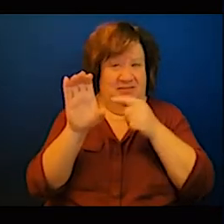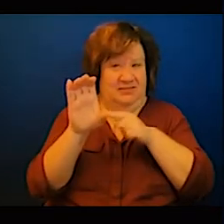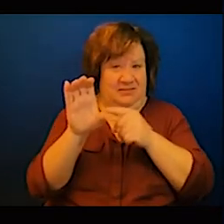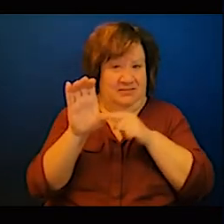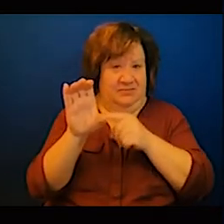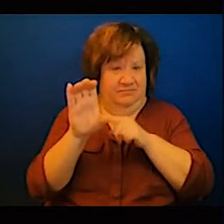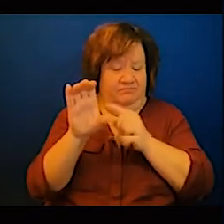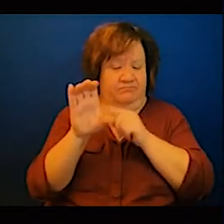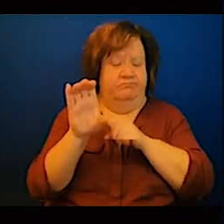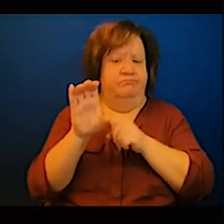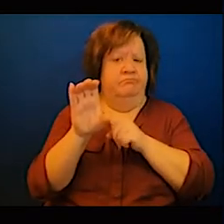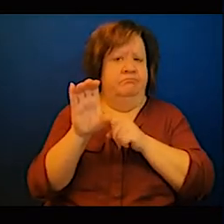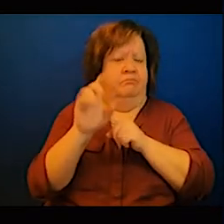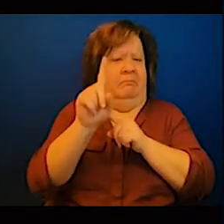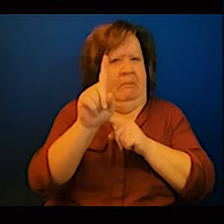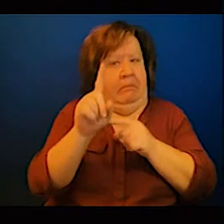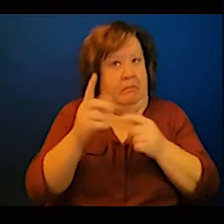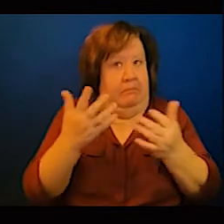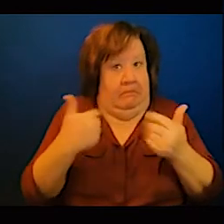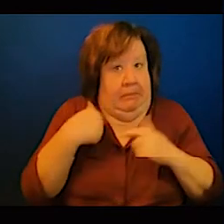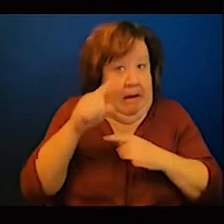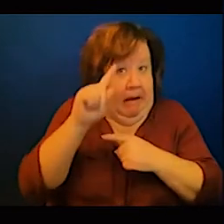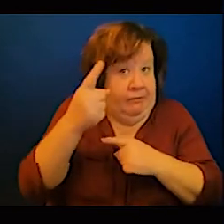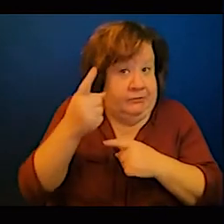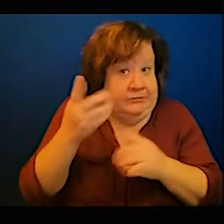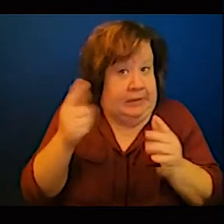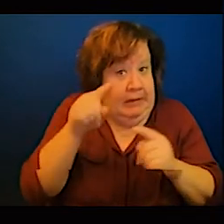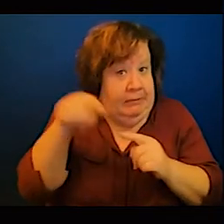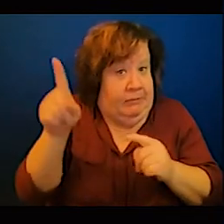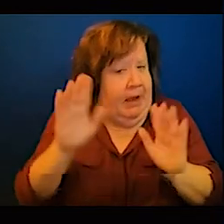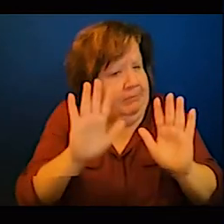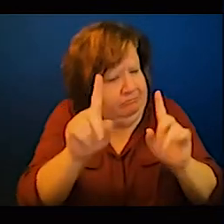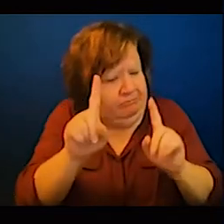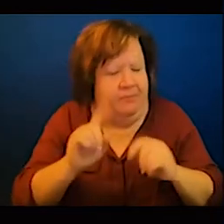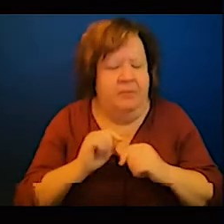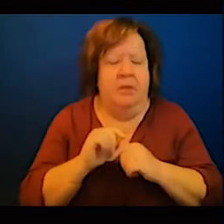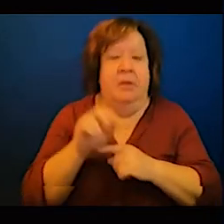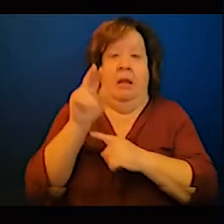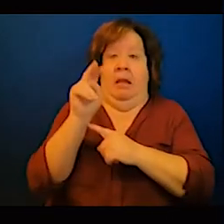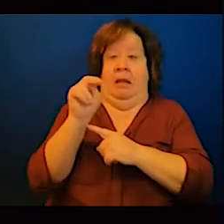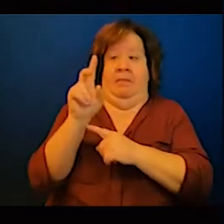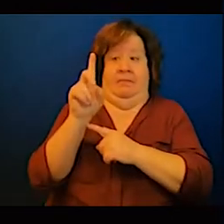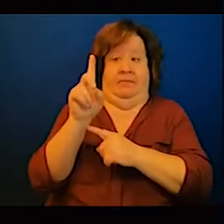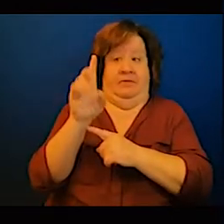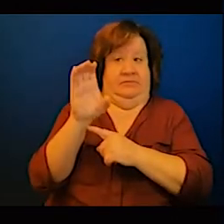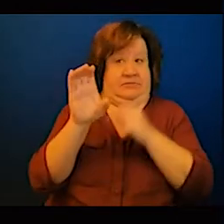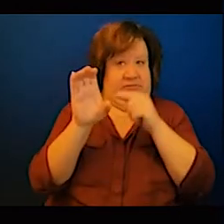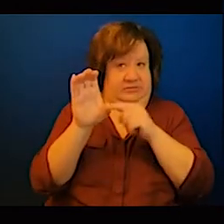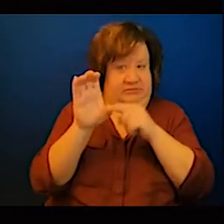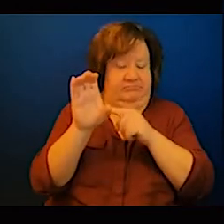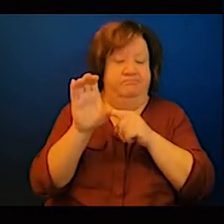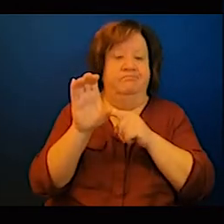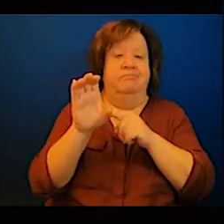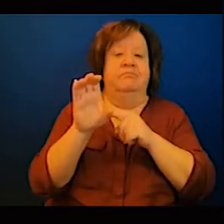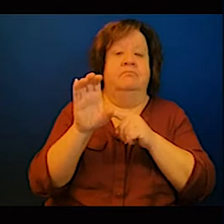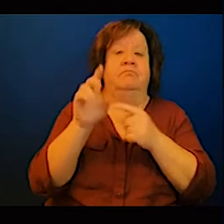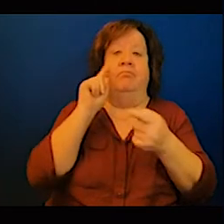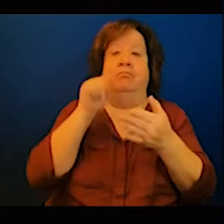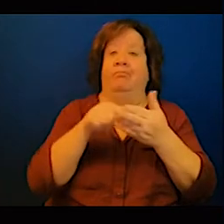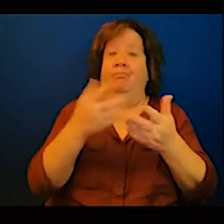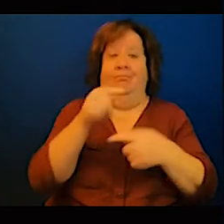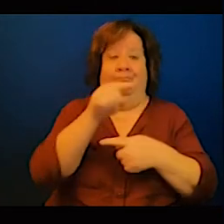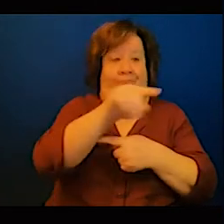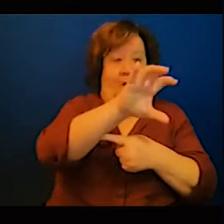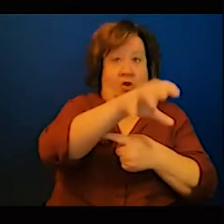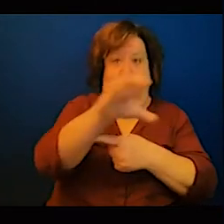have set their own targets and you know following the Paris agreement now the question here is